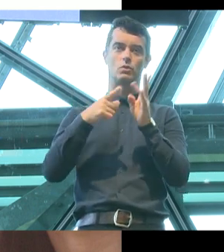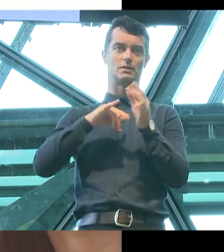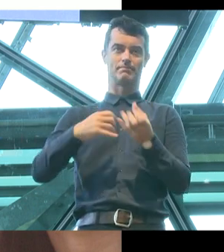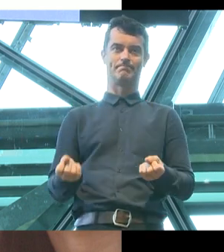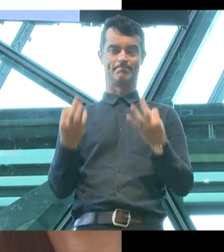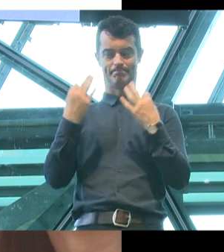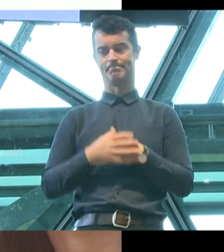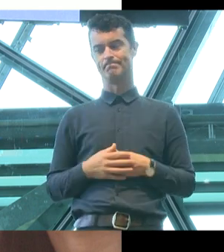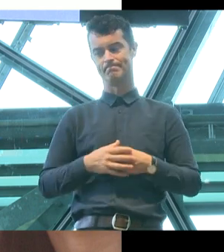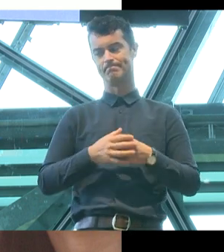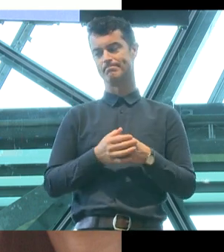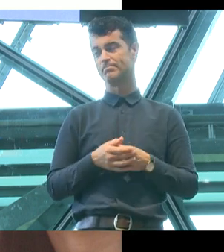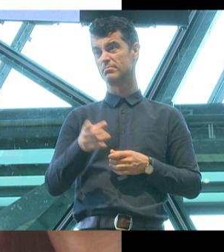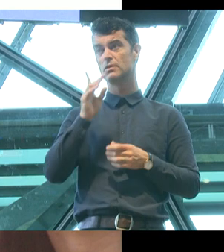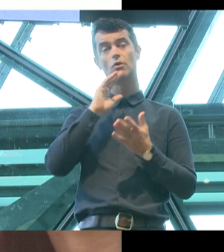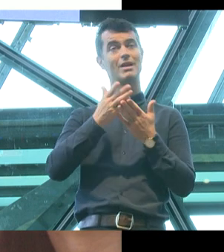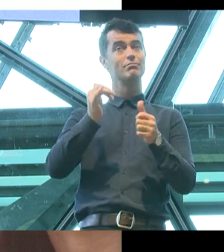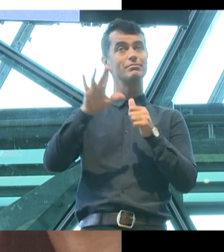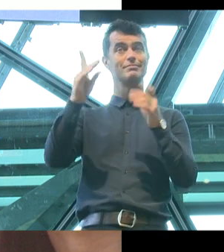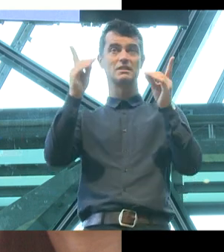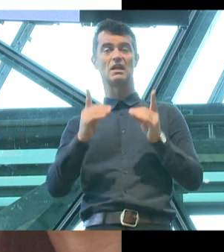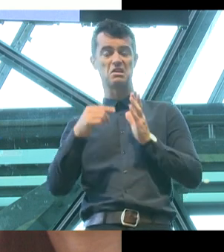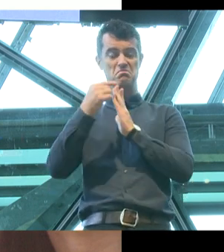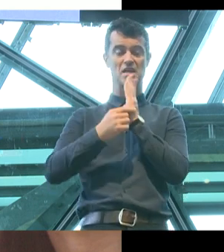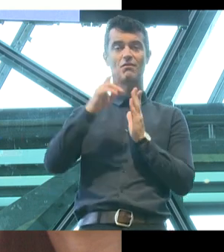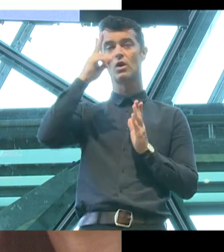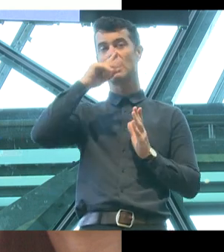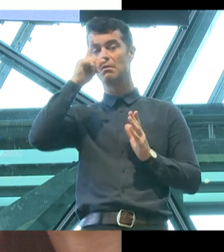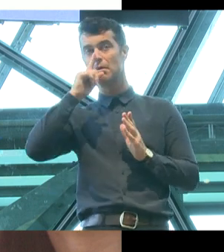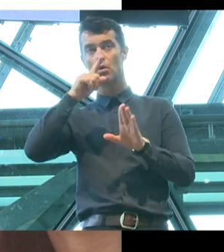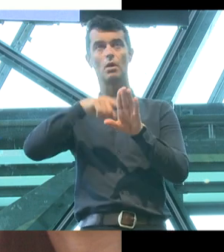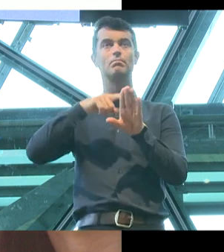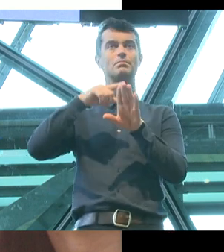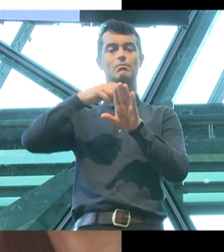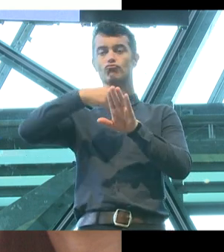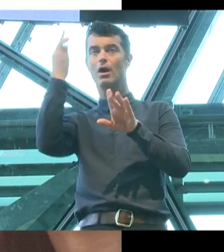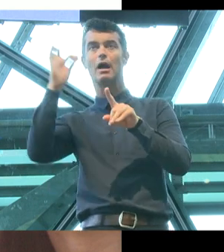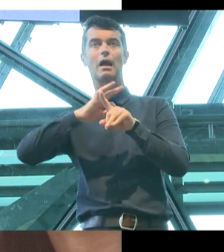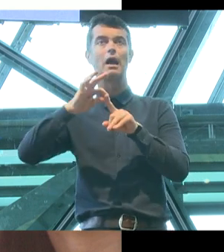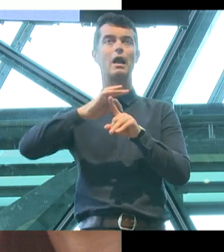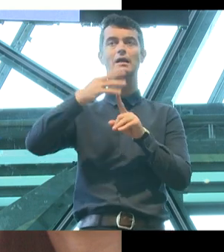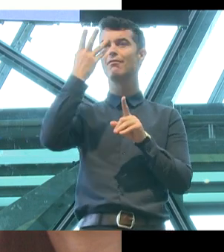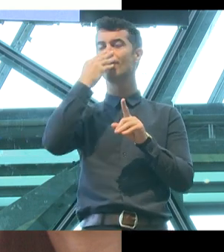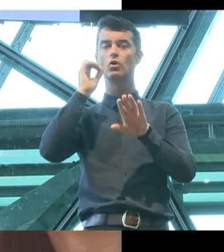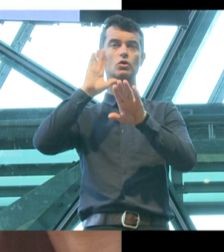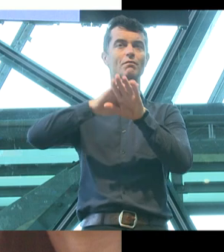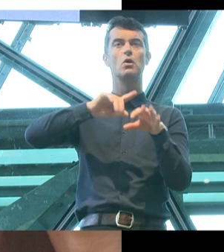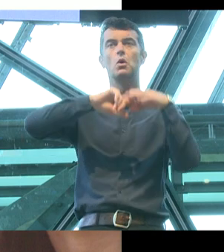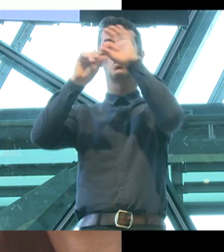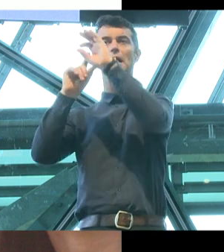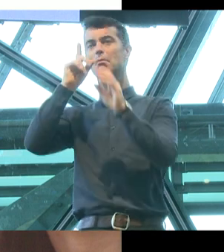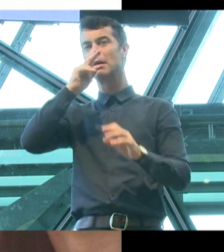It resembles a slickly designed glossy magazine for young people, emphasising bold colours and photos of young queer people and